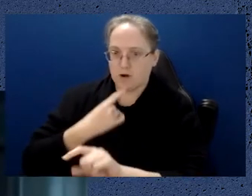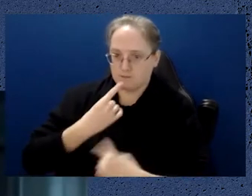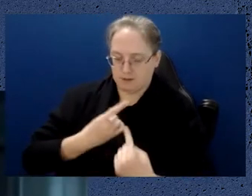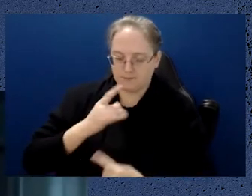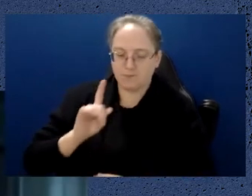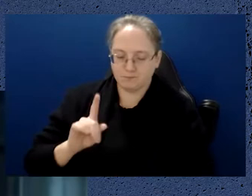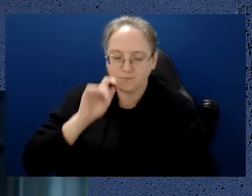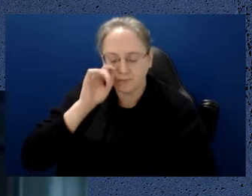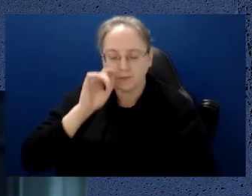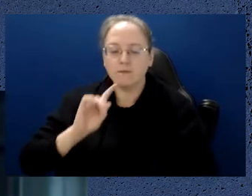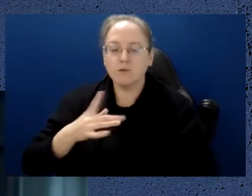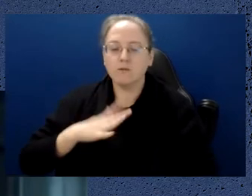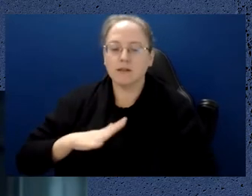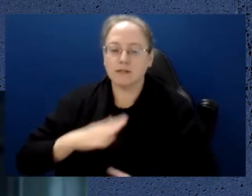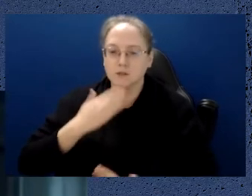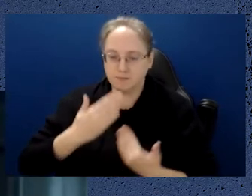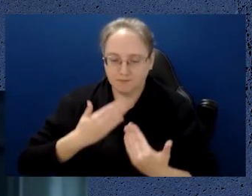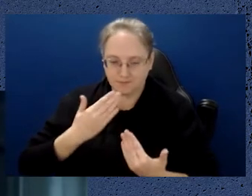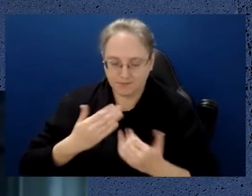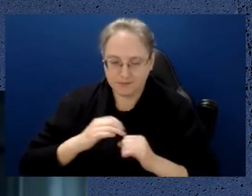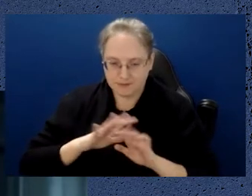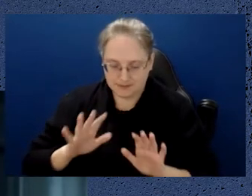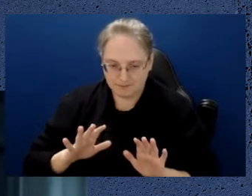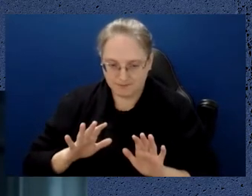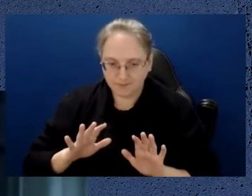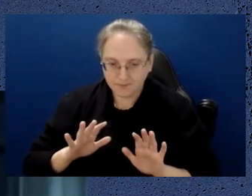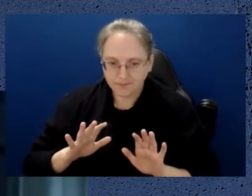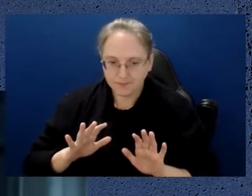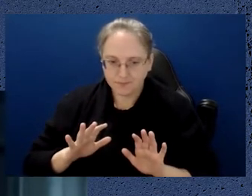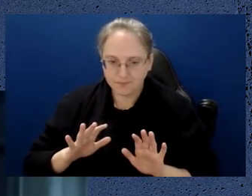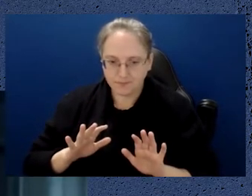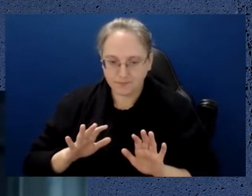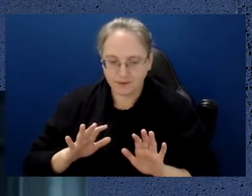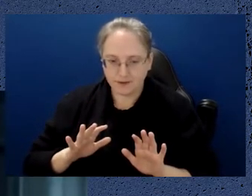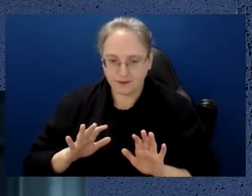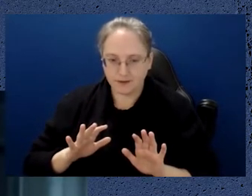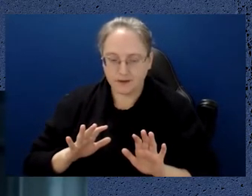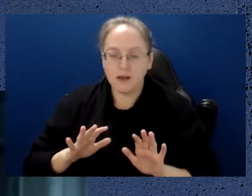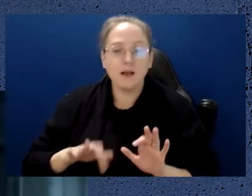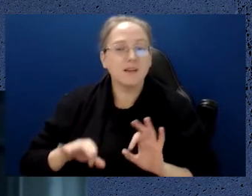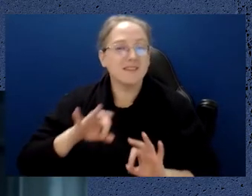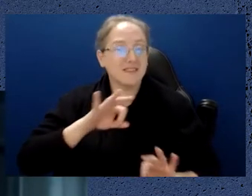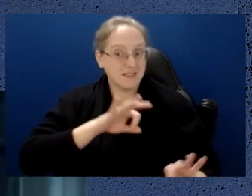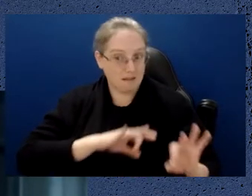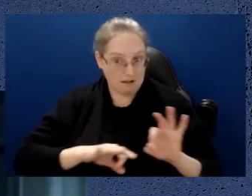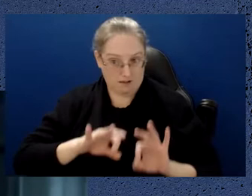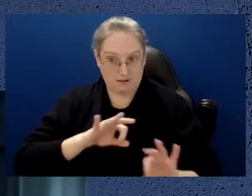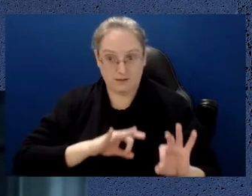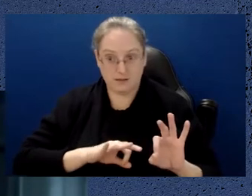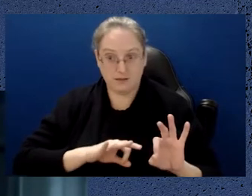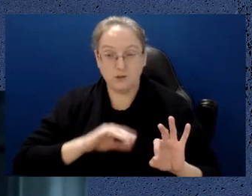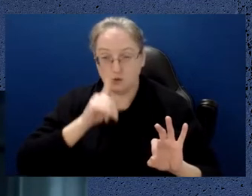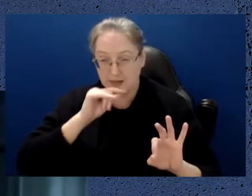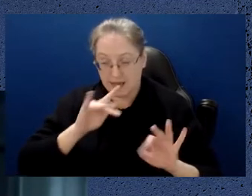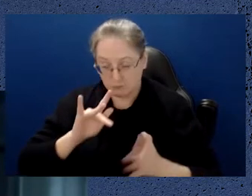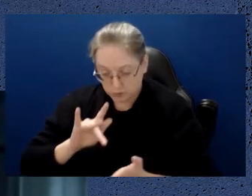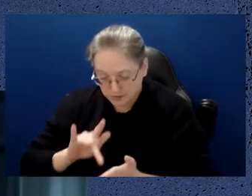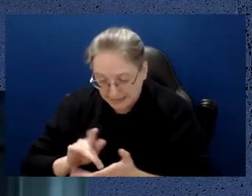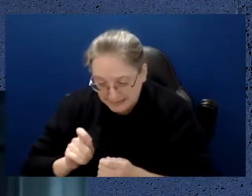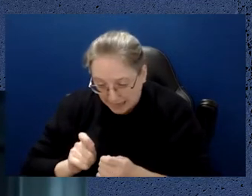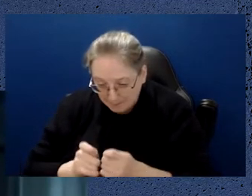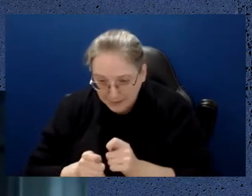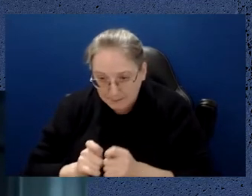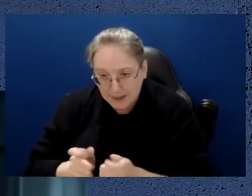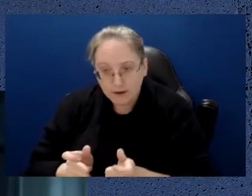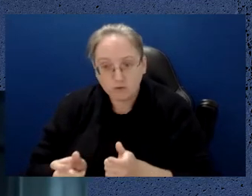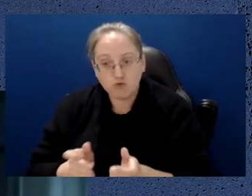that you've got to understand that the science to bring, be able to manipulate individual atoms